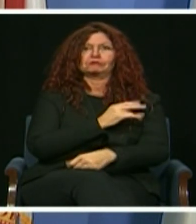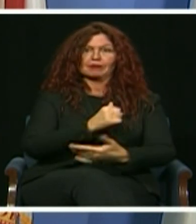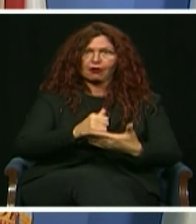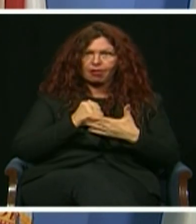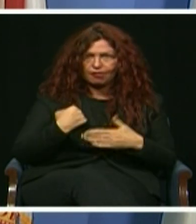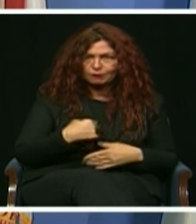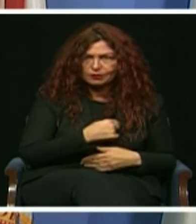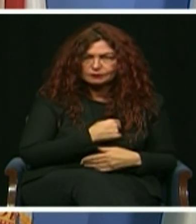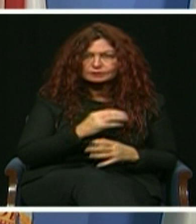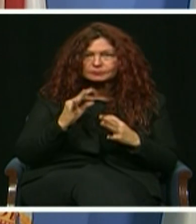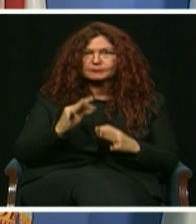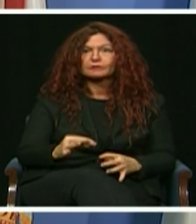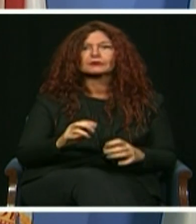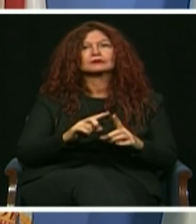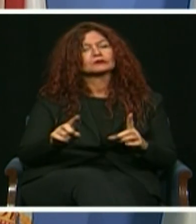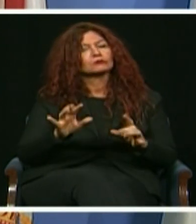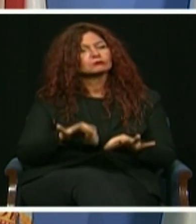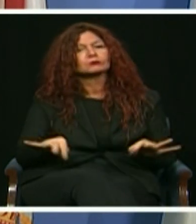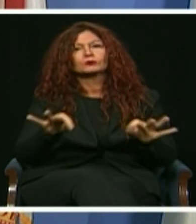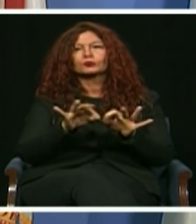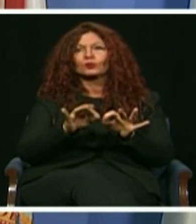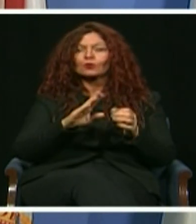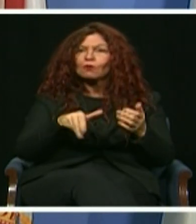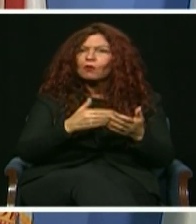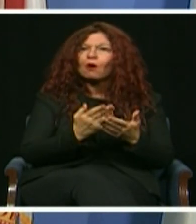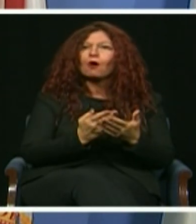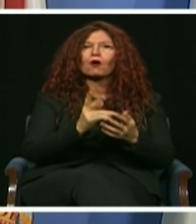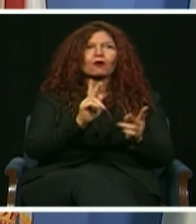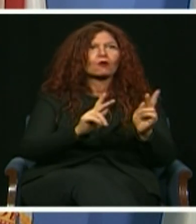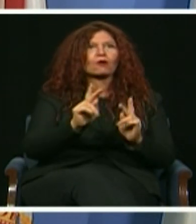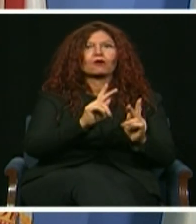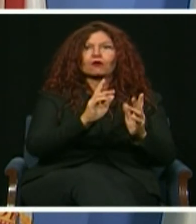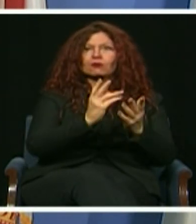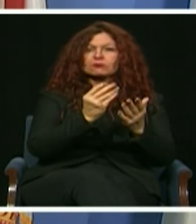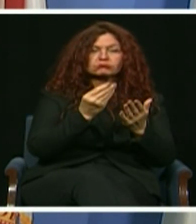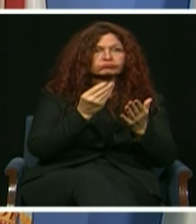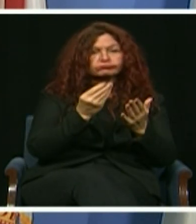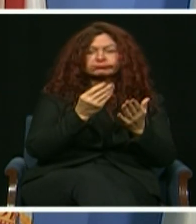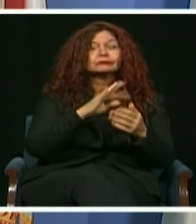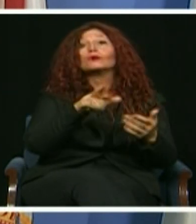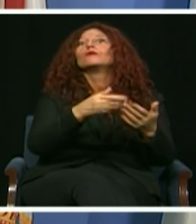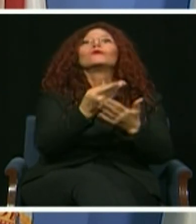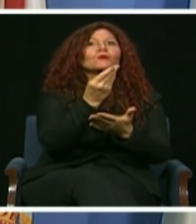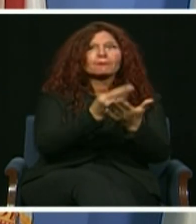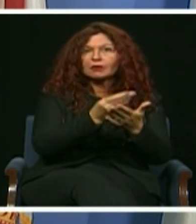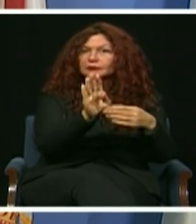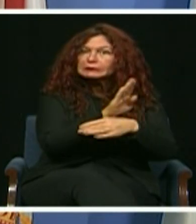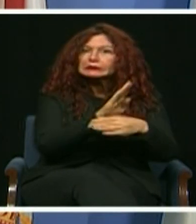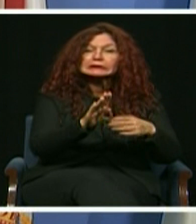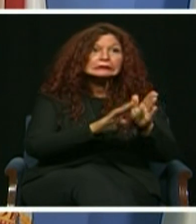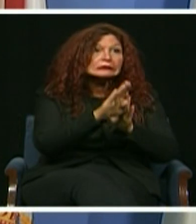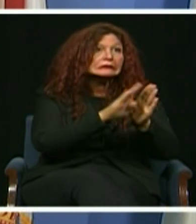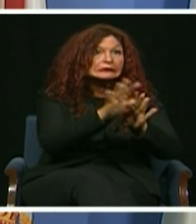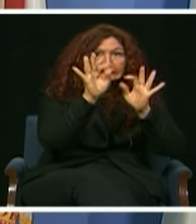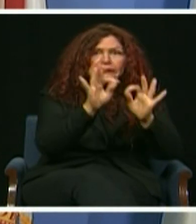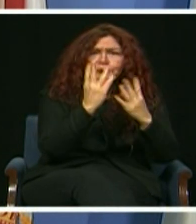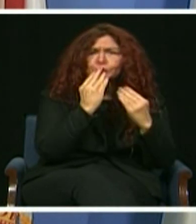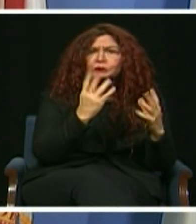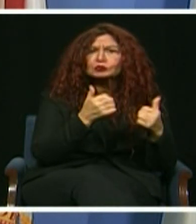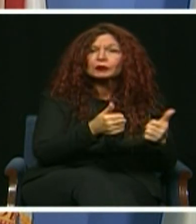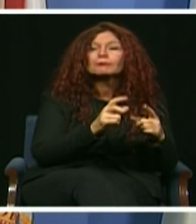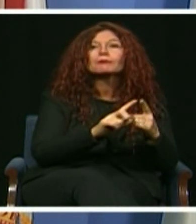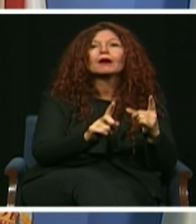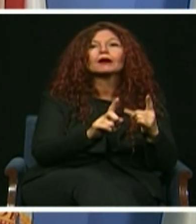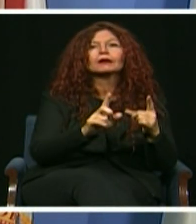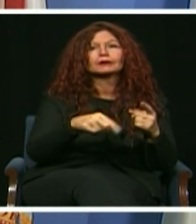growth without a bottoms-up approach, investing in the people and businesses already here, like agriculture, which